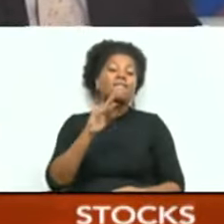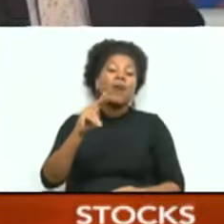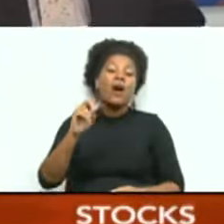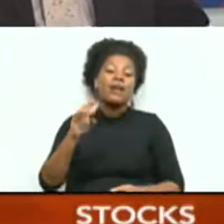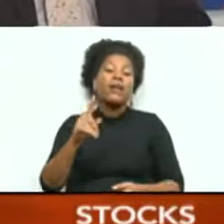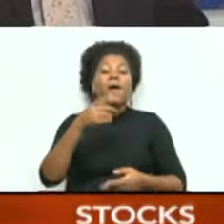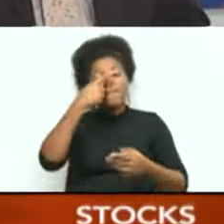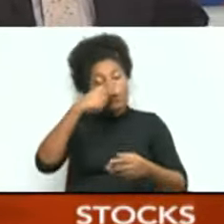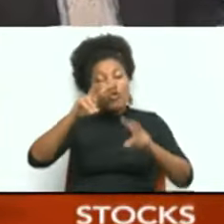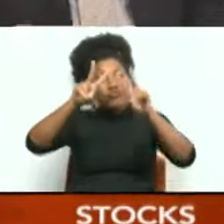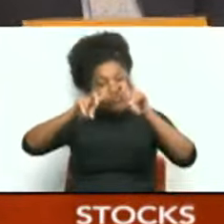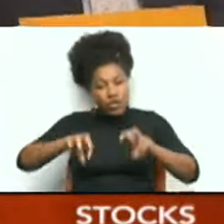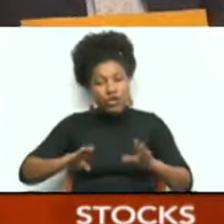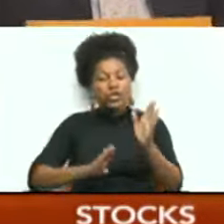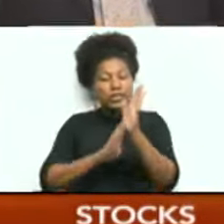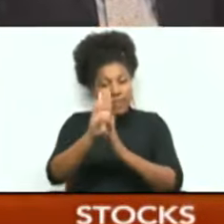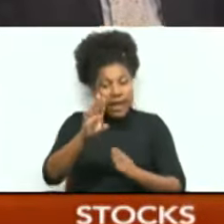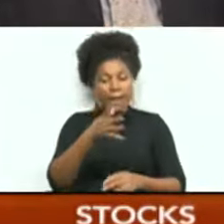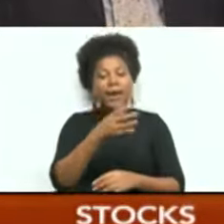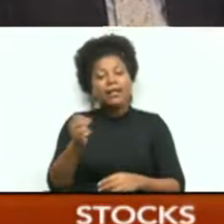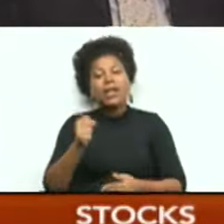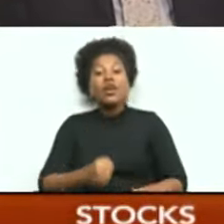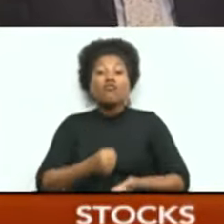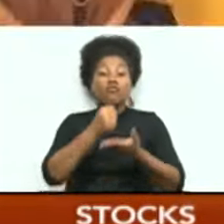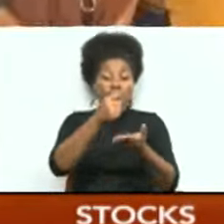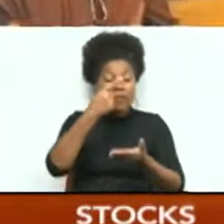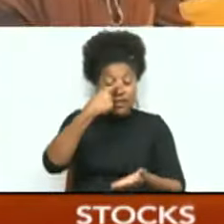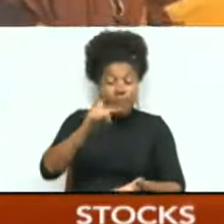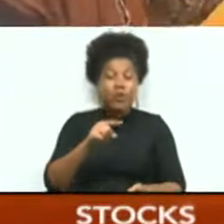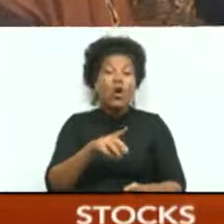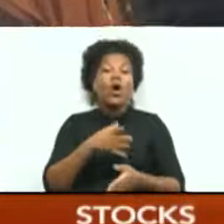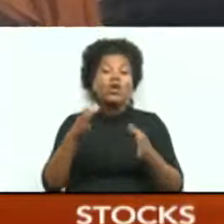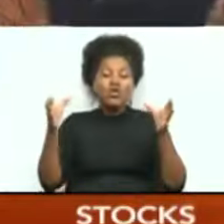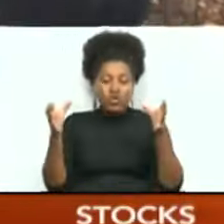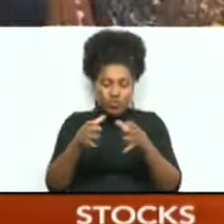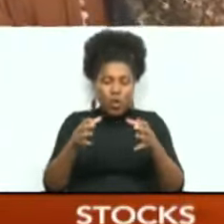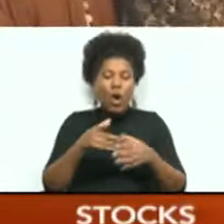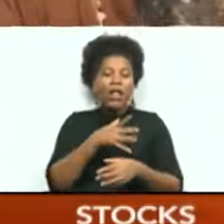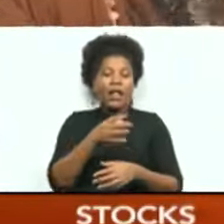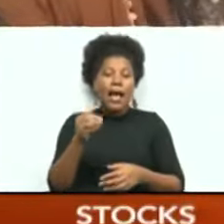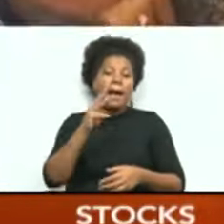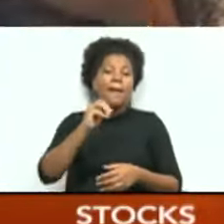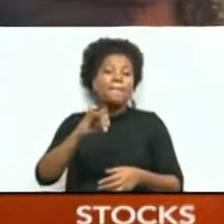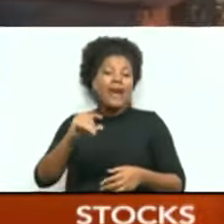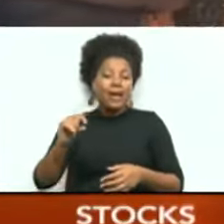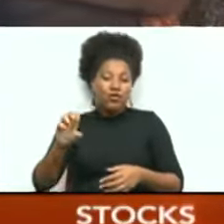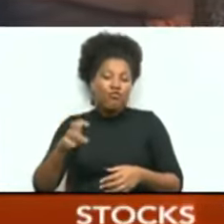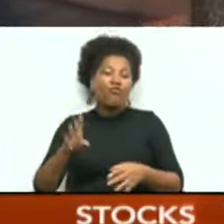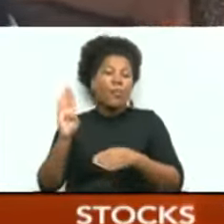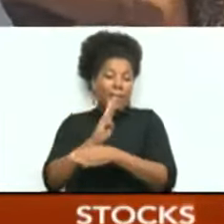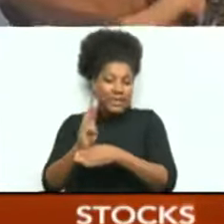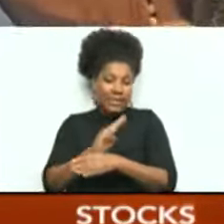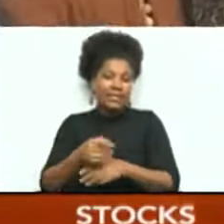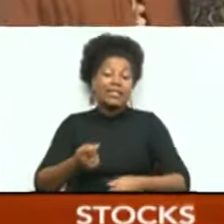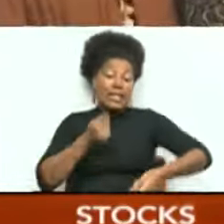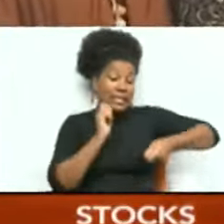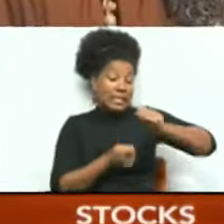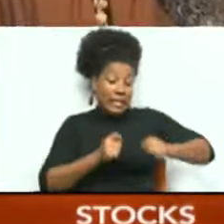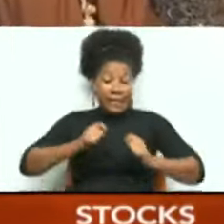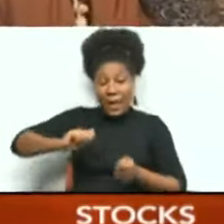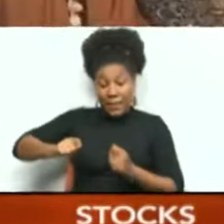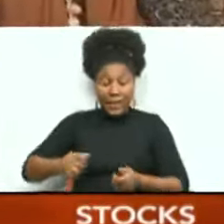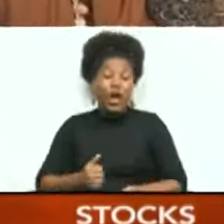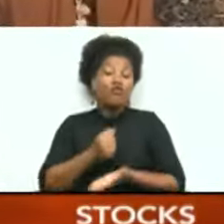and Development Facility, the Grant Facility for Micro and Small Enterprises in the Yachting Sector, the Steel Pan Manufacturing Grant